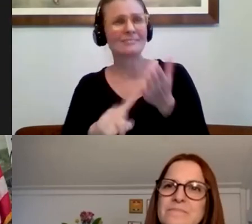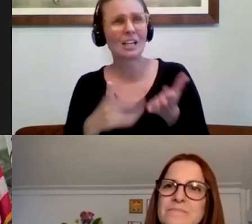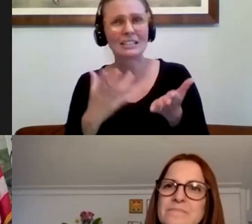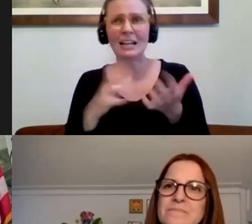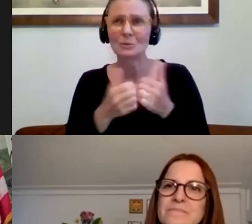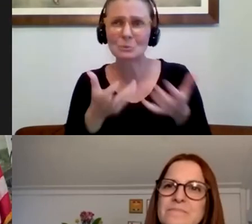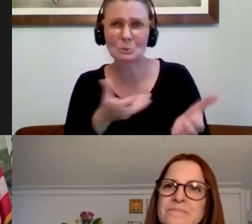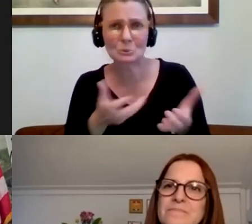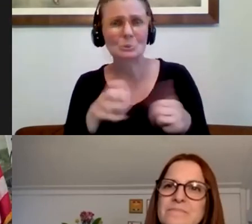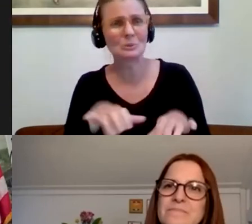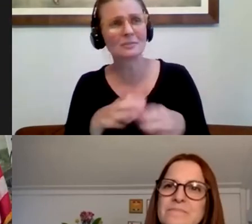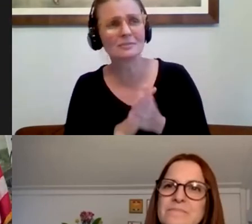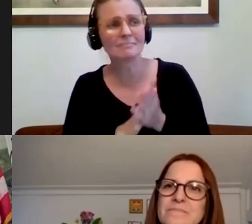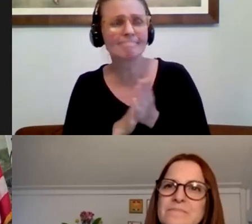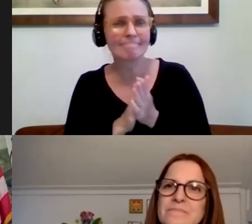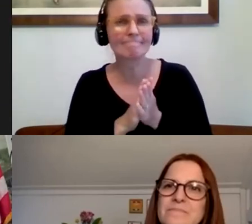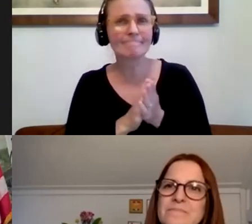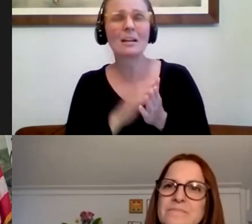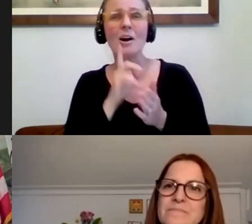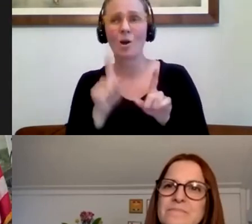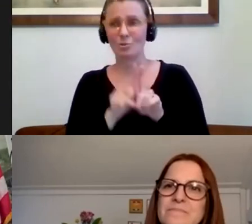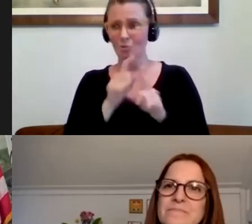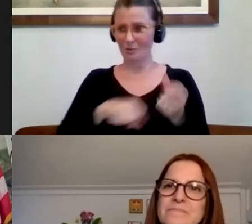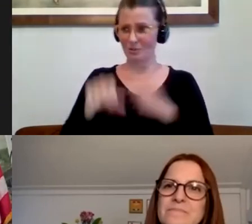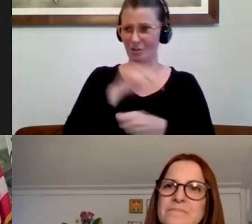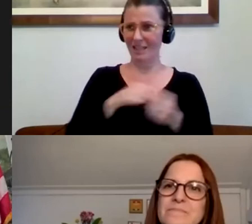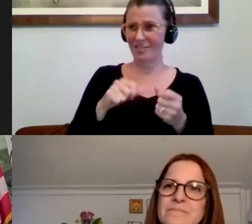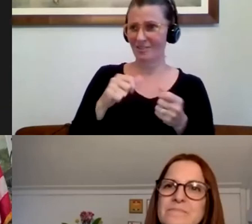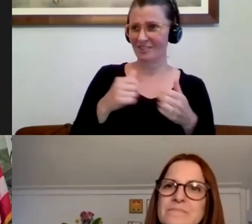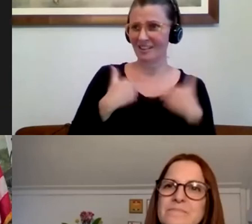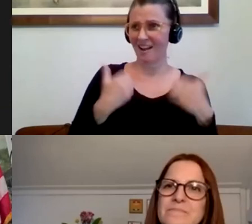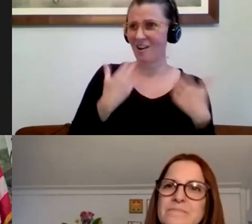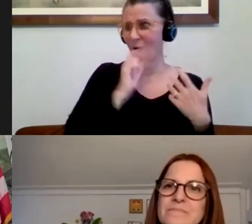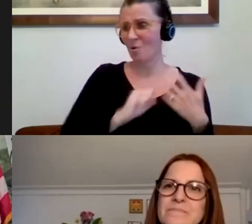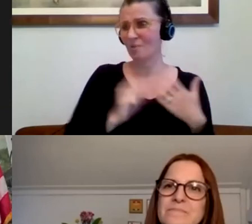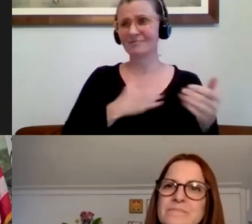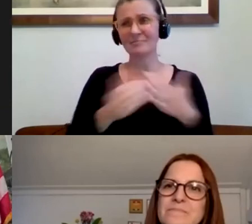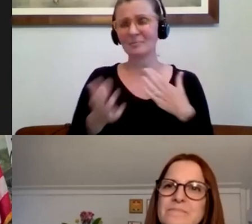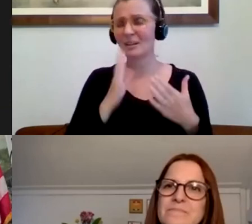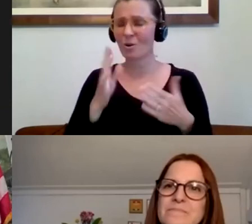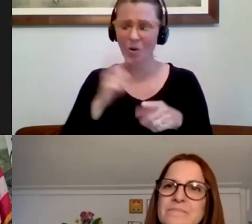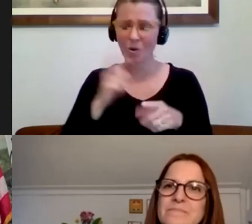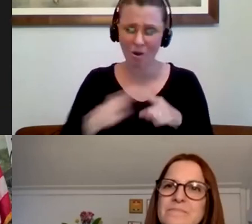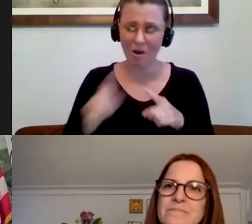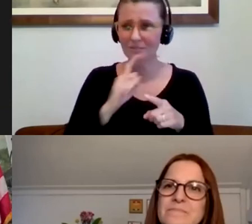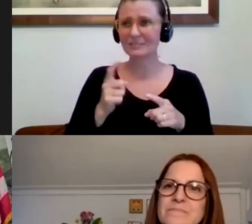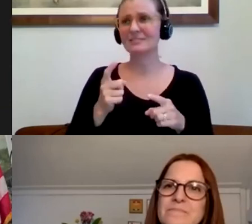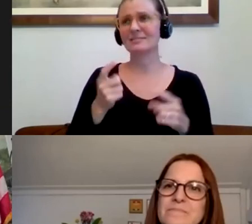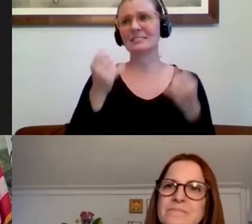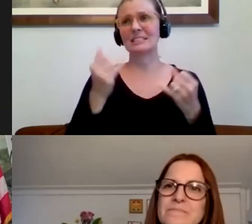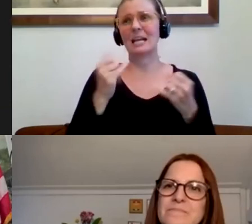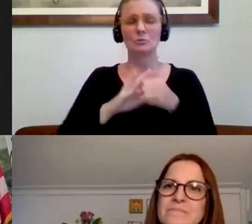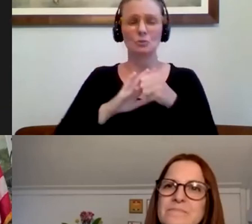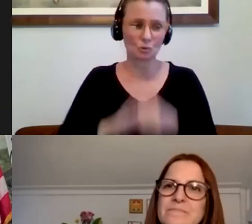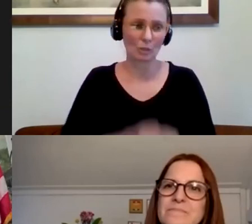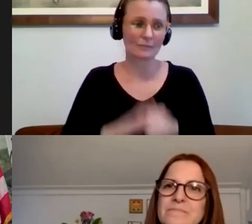us, let's check in with each other as well. This is a stressful time for all of us. And we know that staying home can be